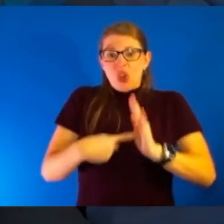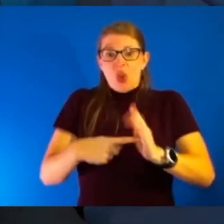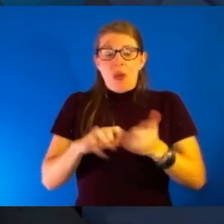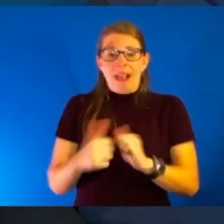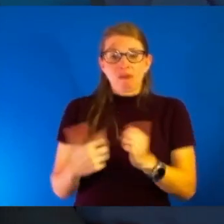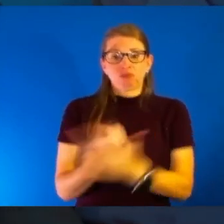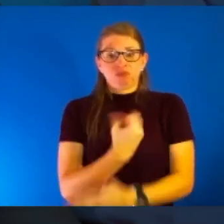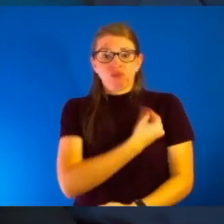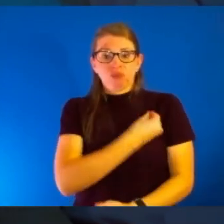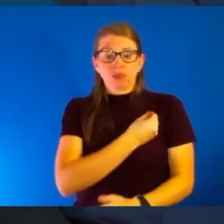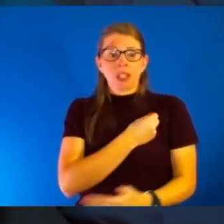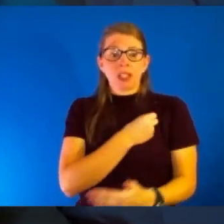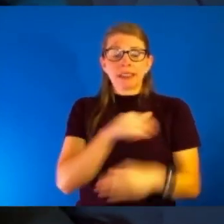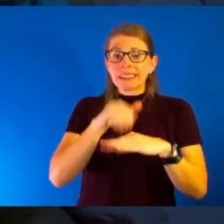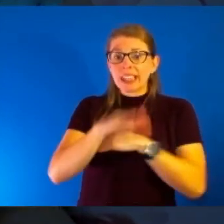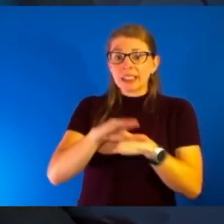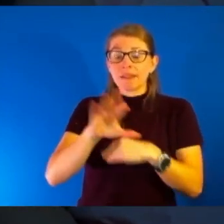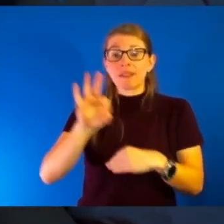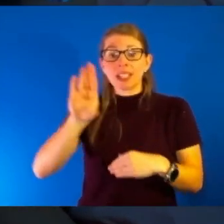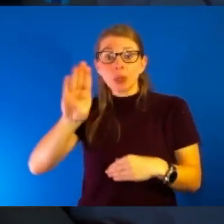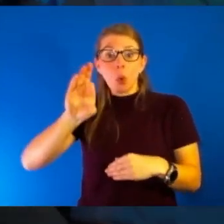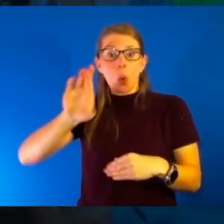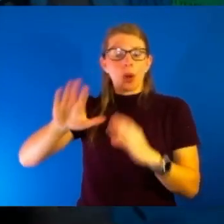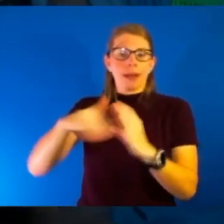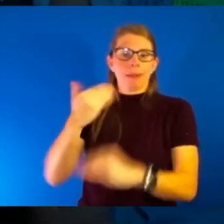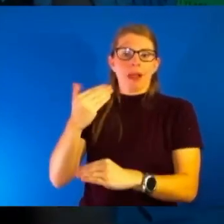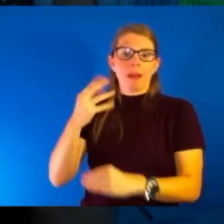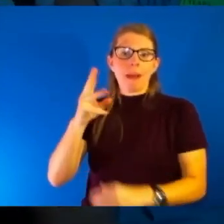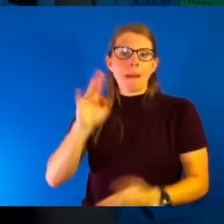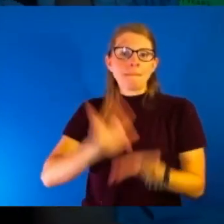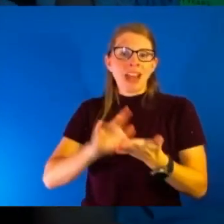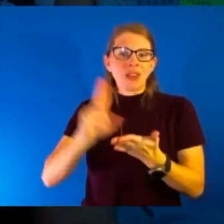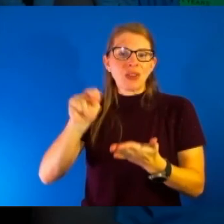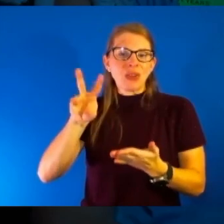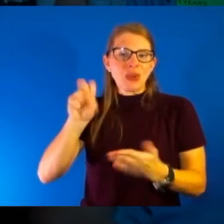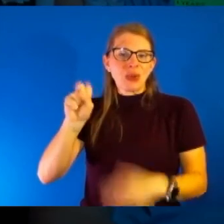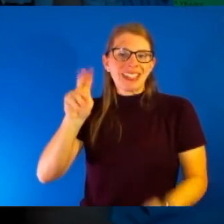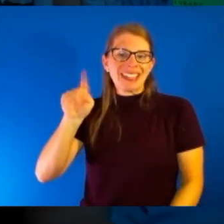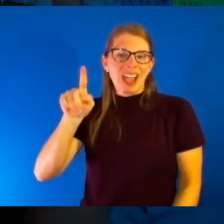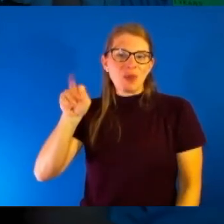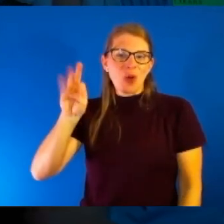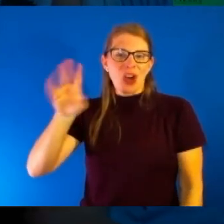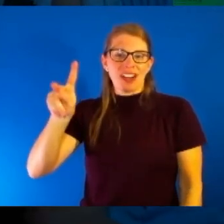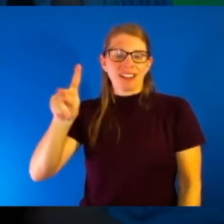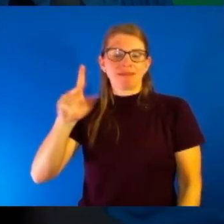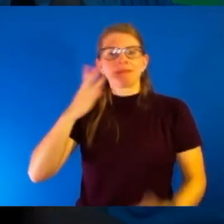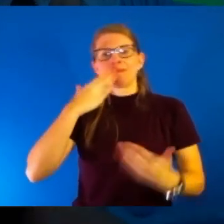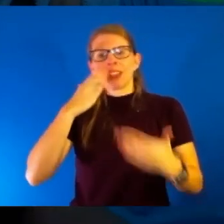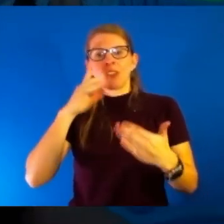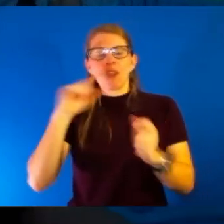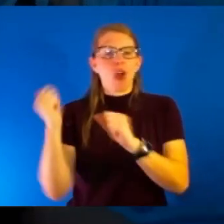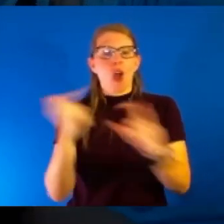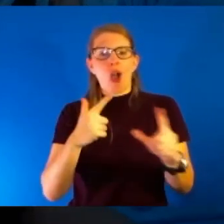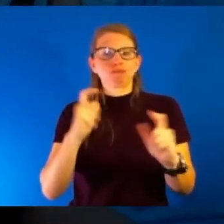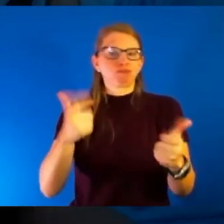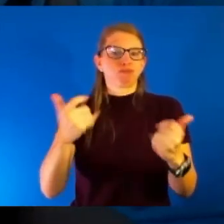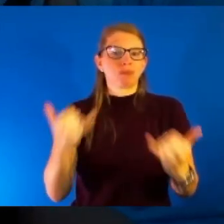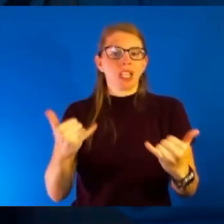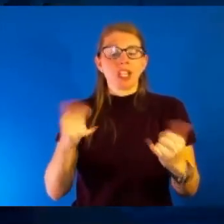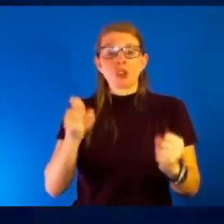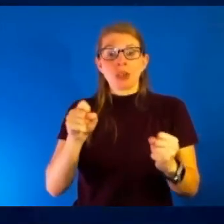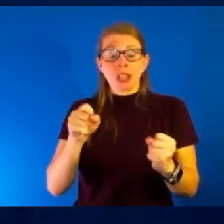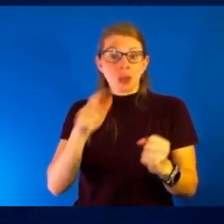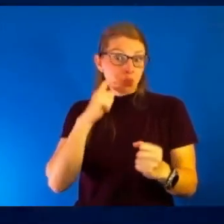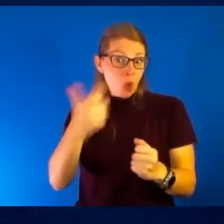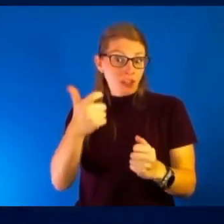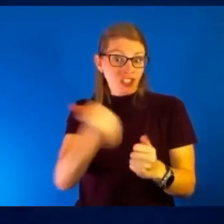via Facebook. Or you could email them to the Medical News Network. So thank you to everyone for just being with us today. Don't forget, you can catch our shows anytime